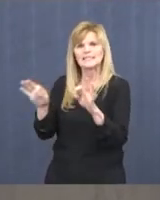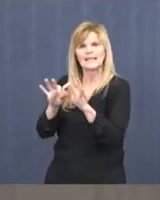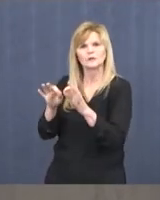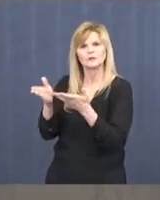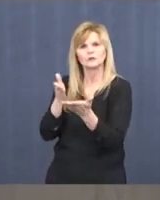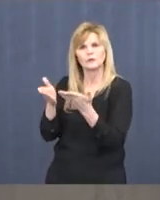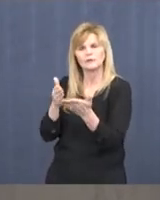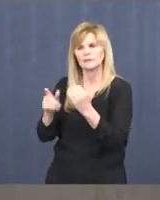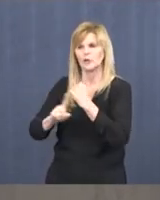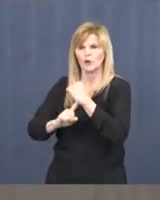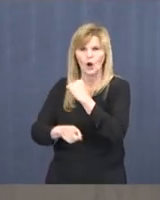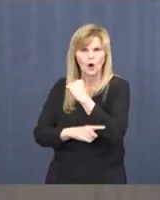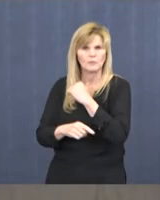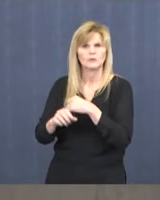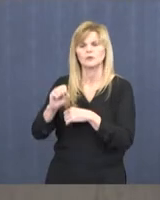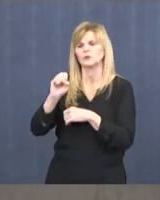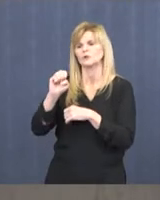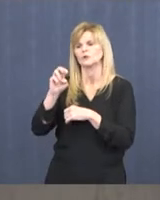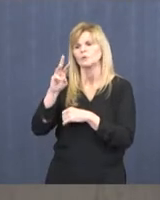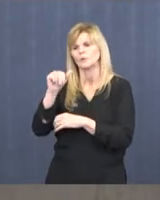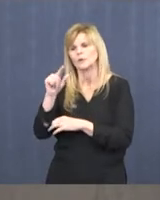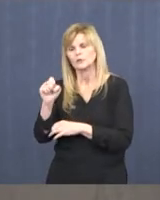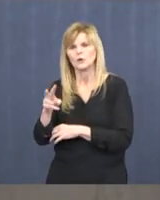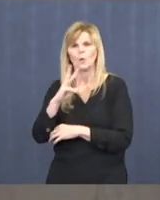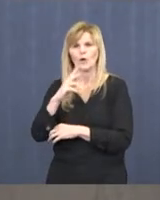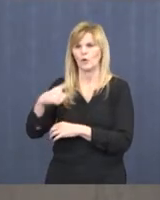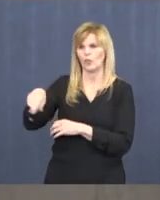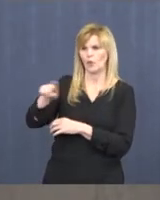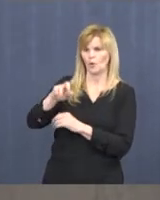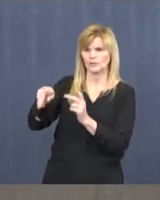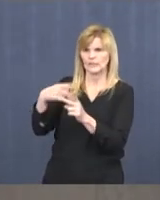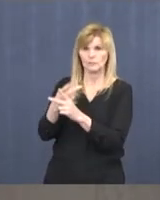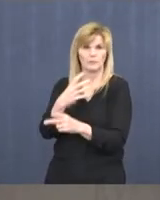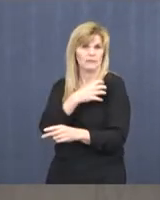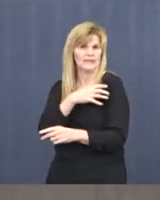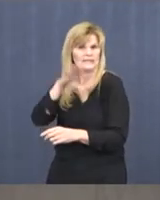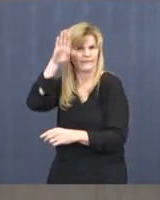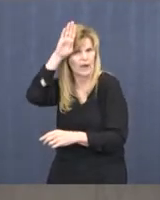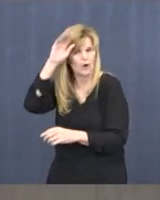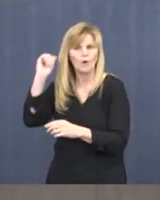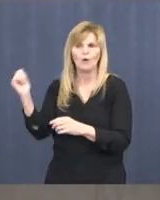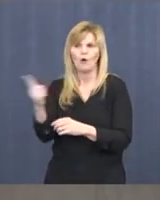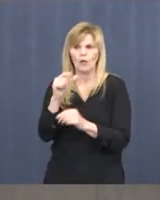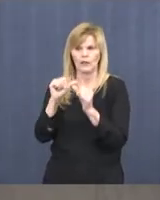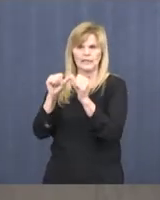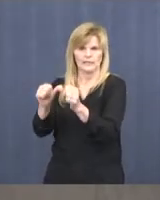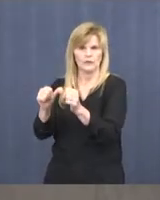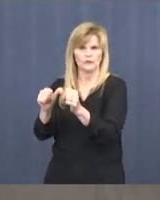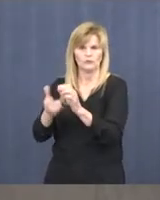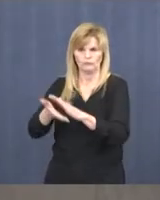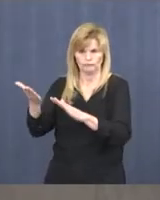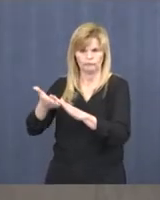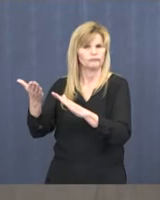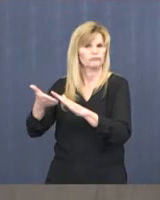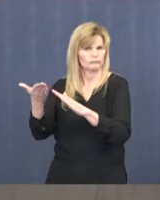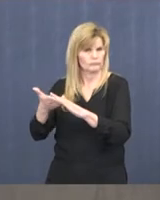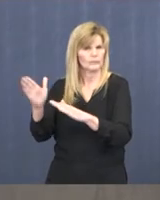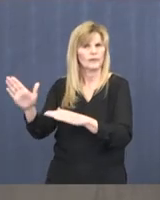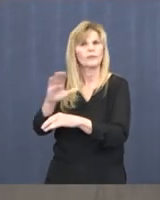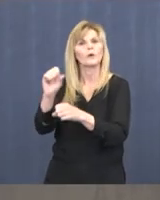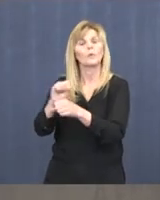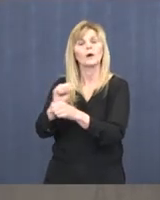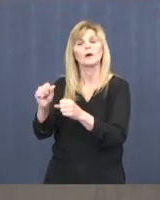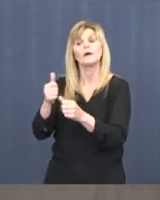garbage, sewer, water, all of those types of police and fire, all of those are continuing to function with the